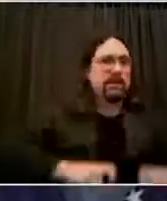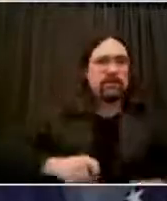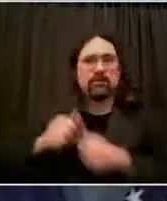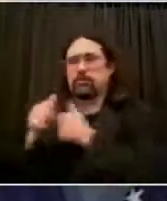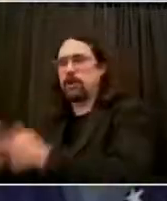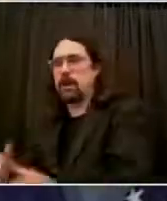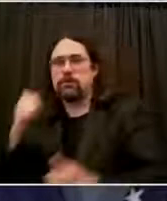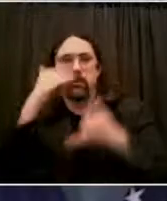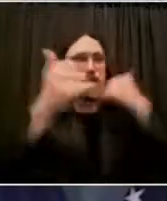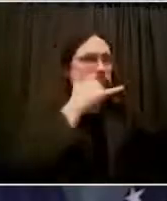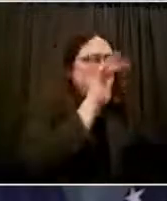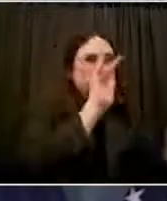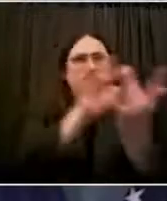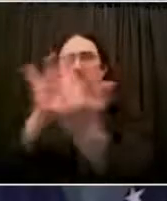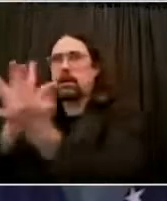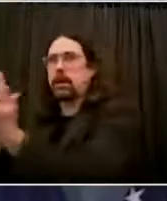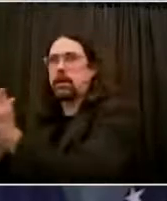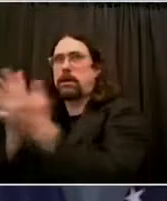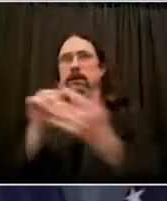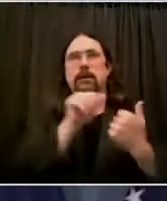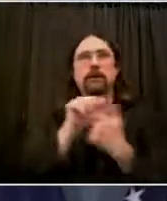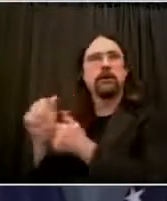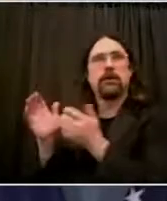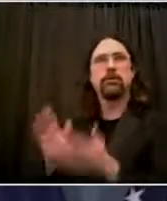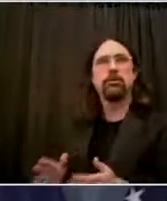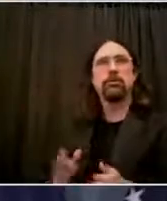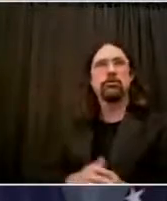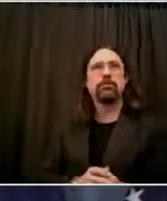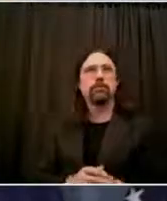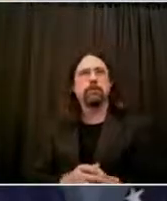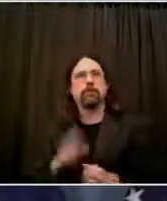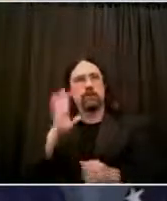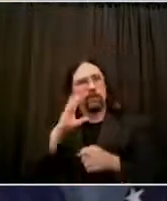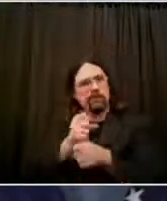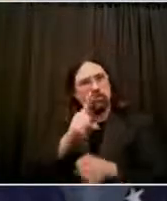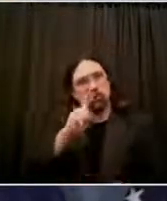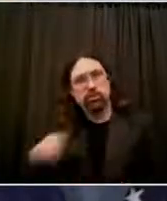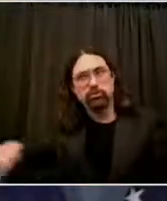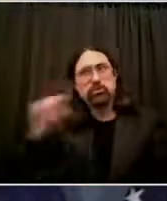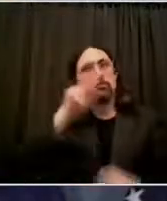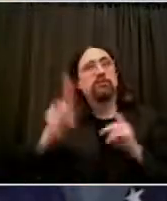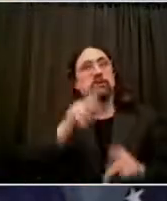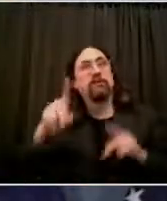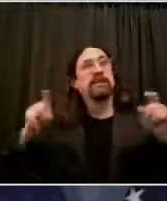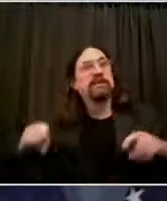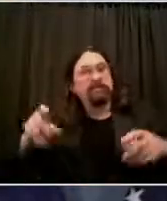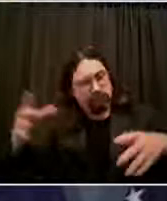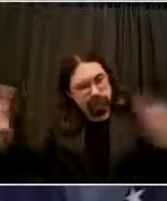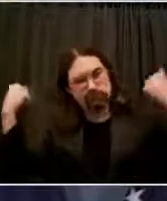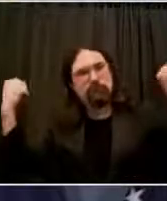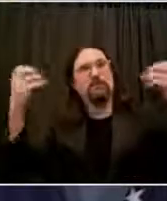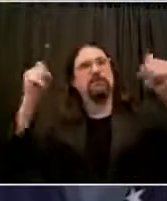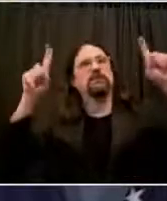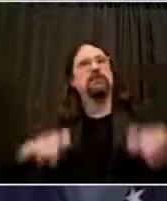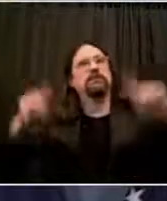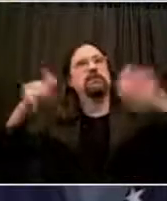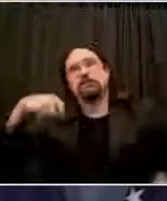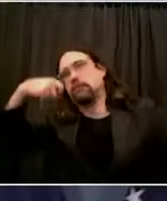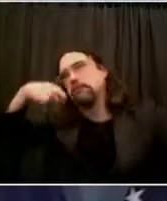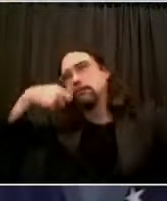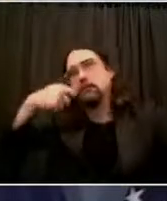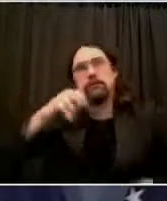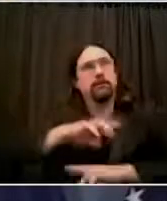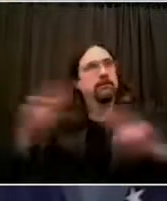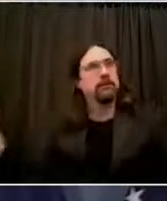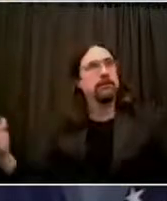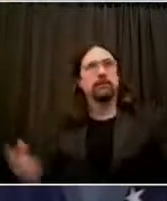need to safely separate from others, all the support is there. This is going to change the trajectory of the coronavirus in New York City.